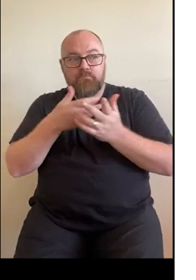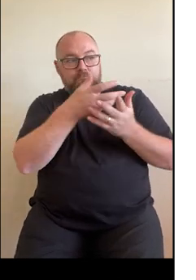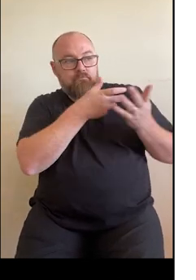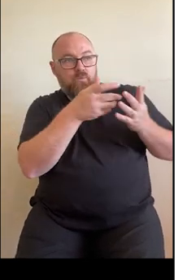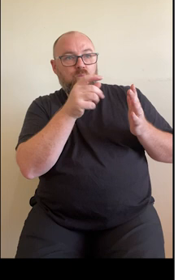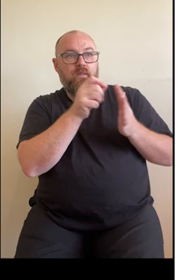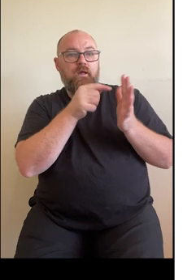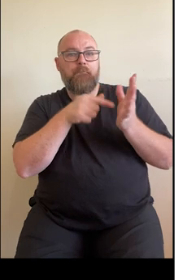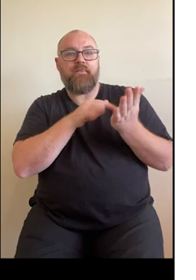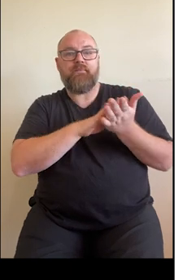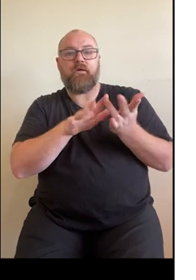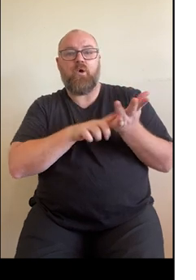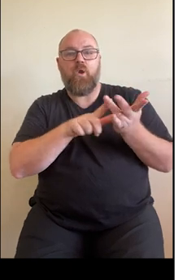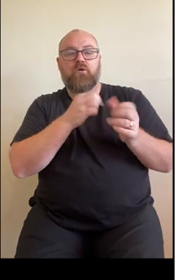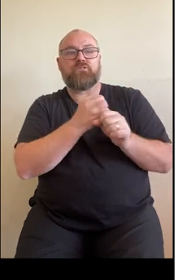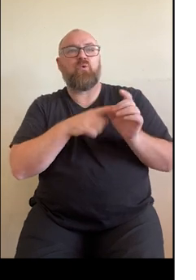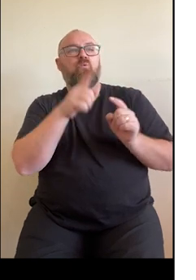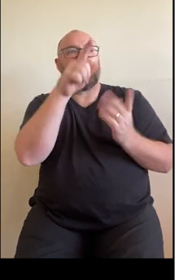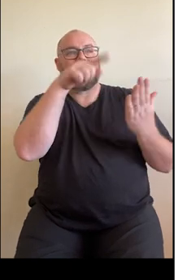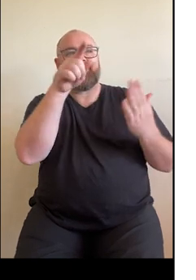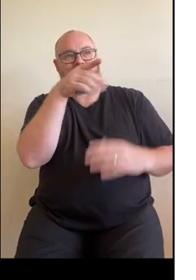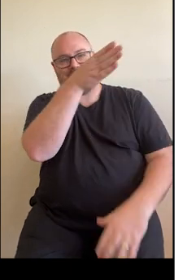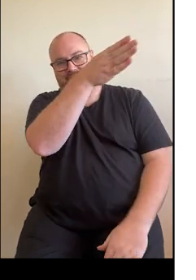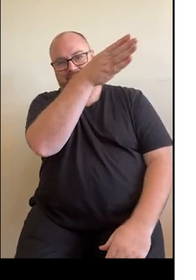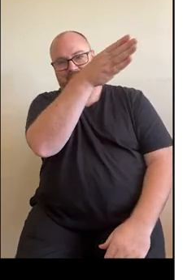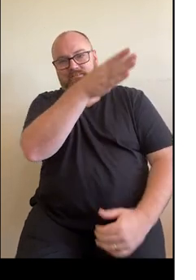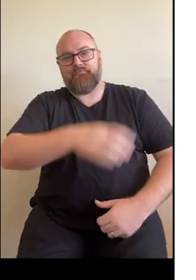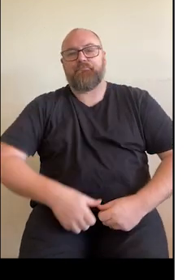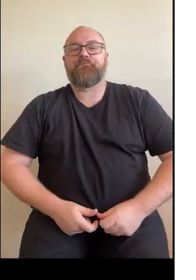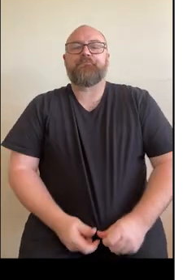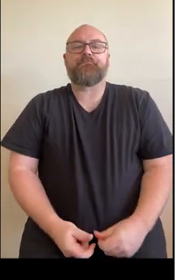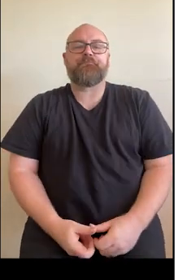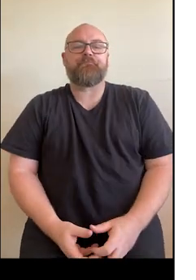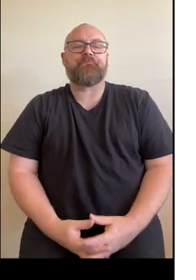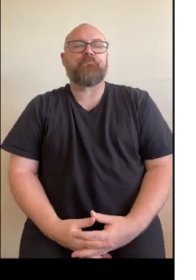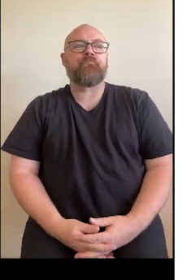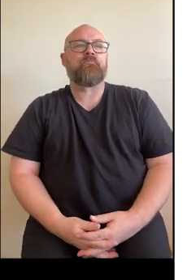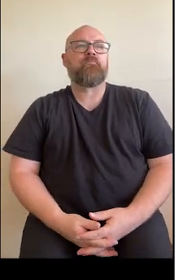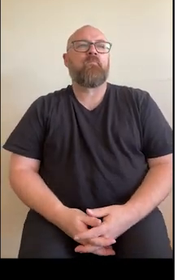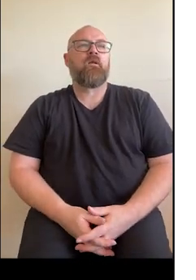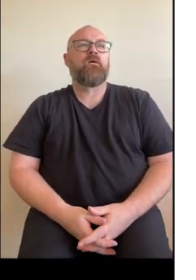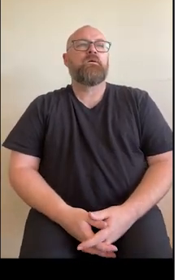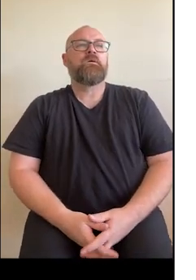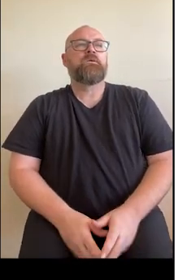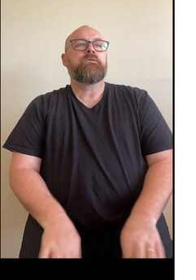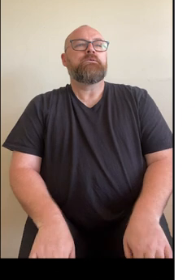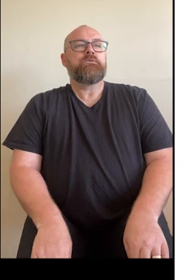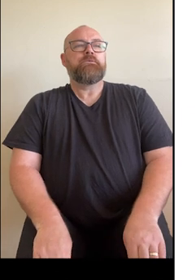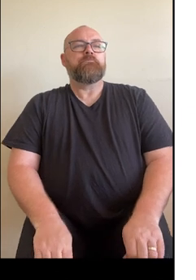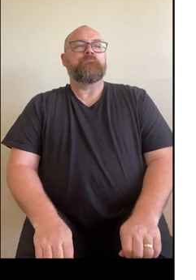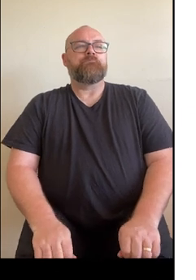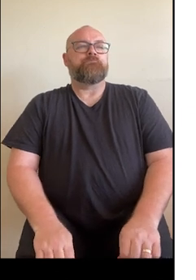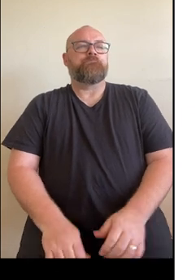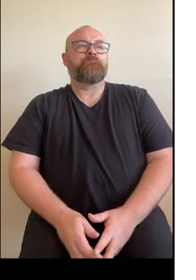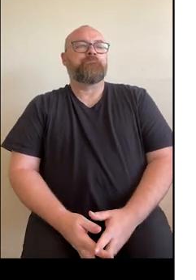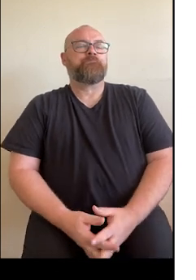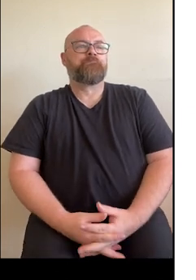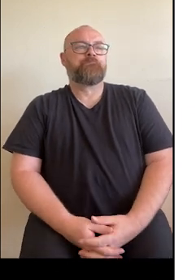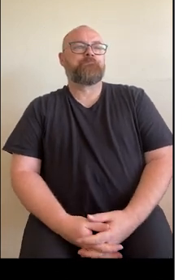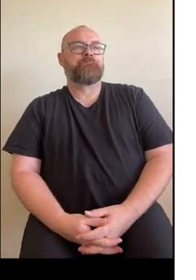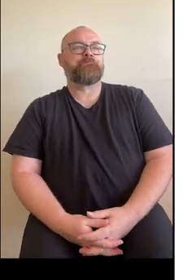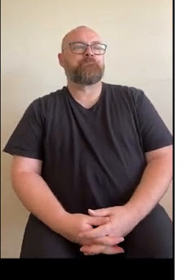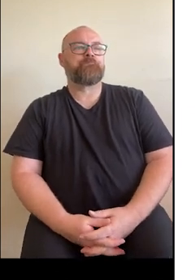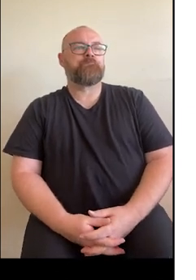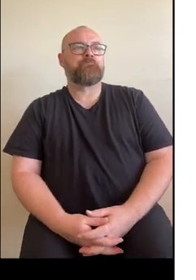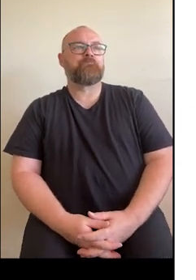And you can elect, do not send to My Health Record. You can see that circled on the form. But if you